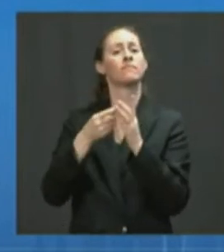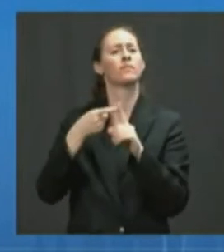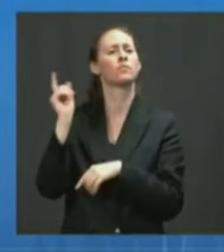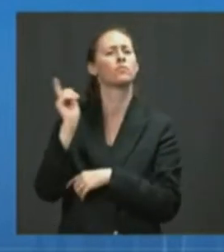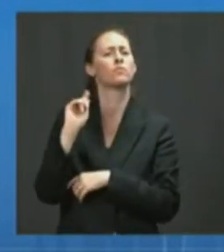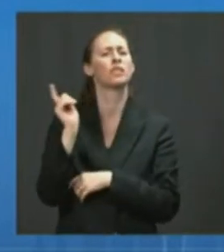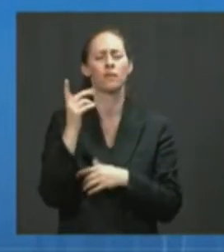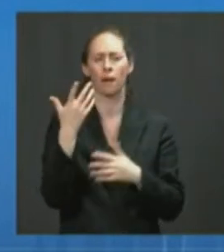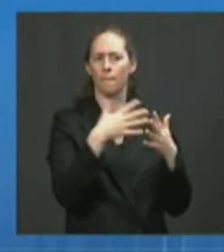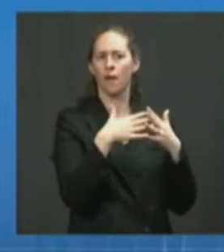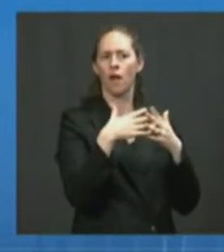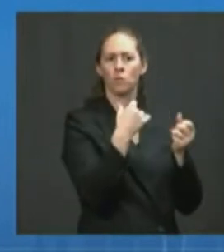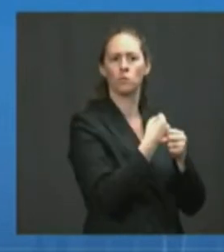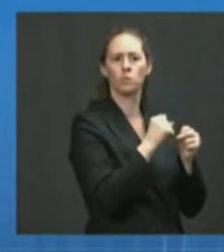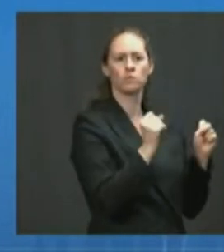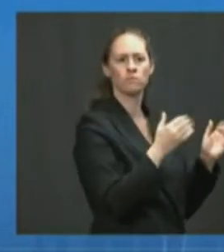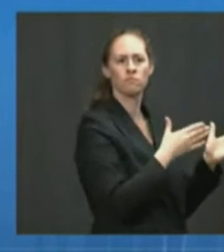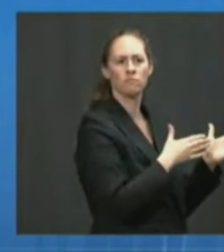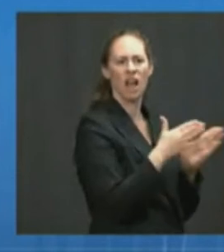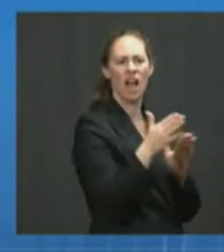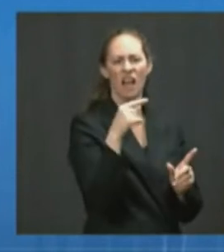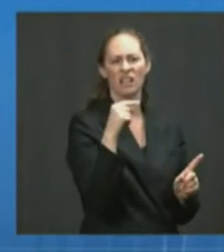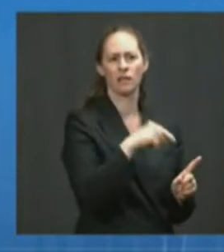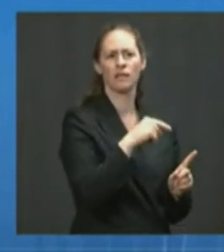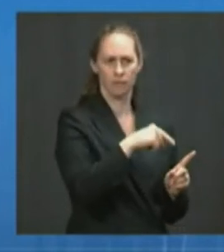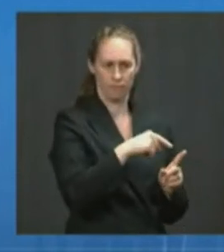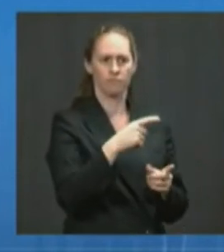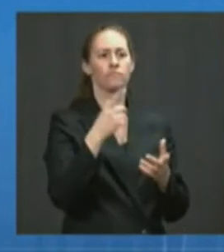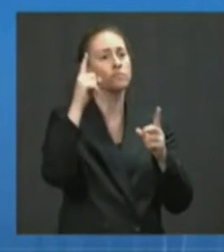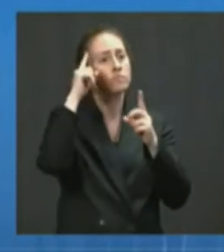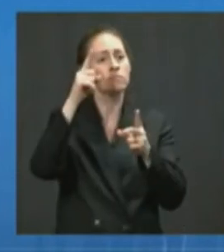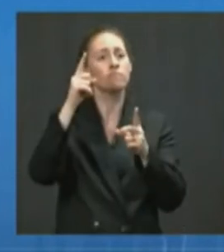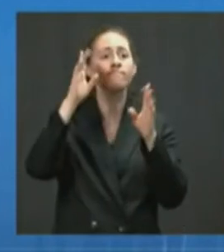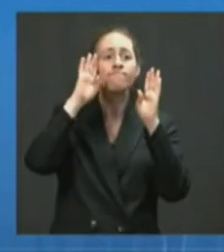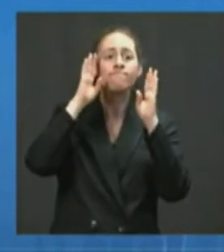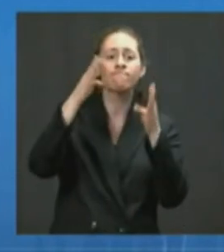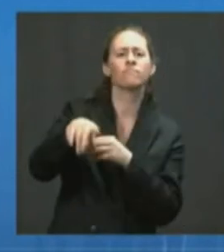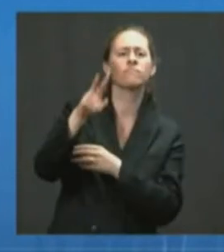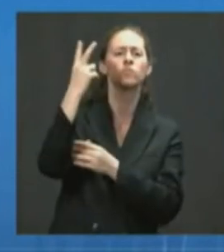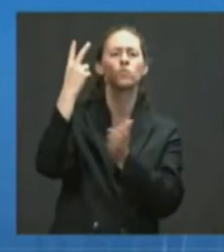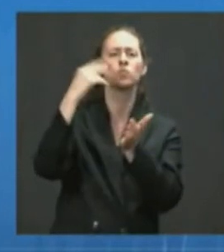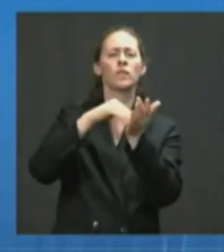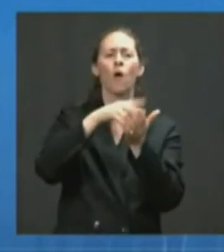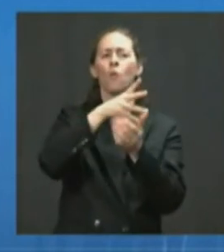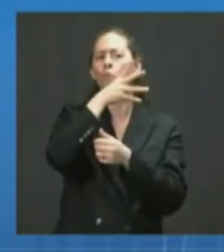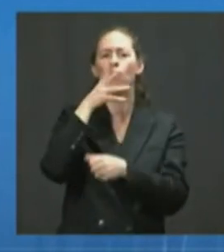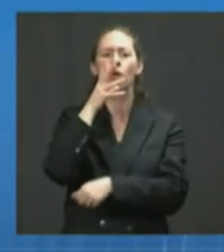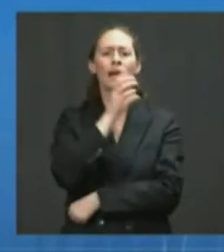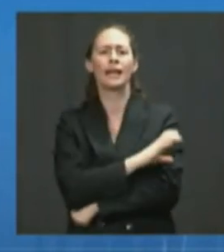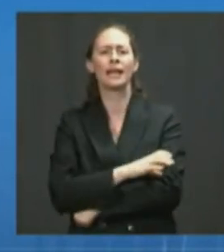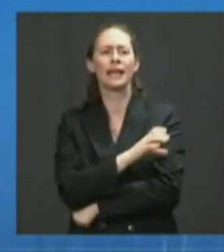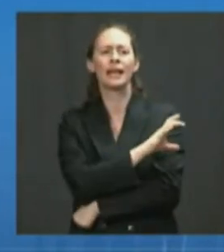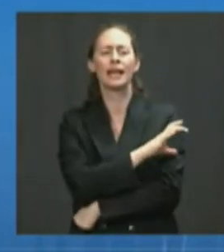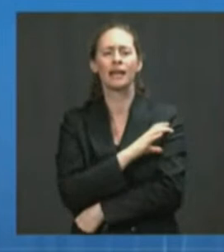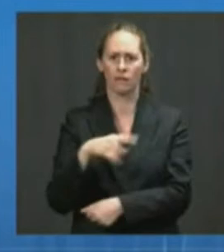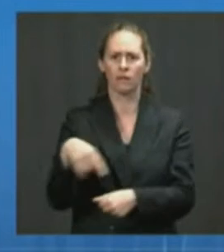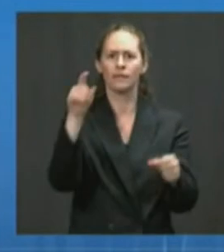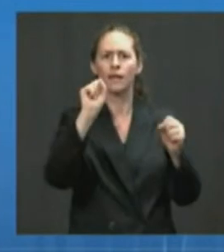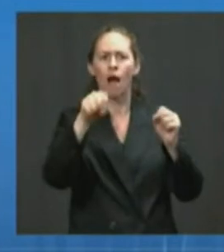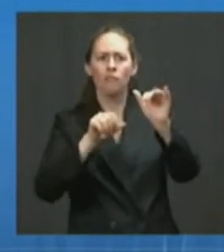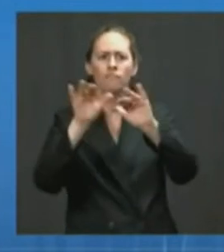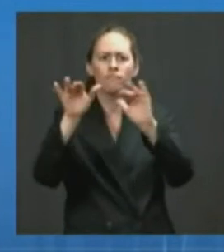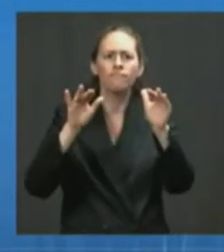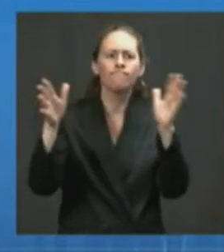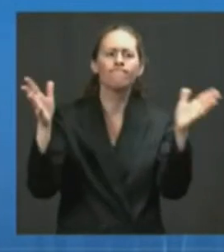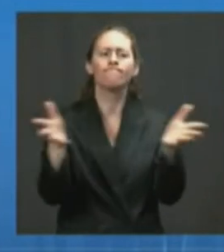2,000 rural health clinics, the resources they need to better reach unvaccinated Americans in their communities